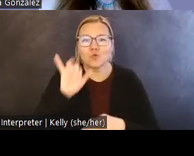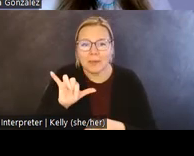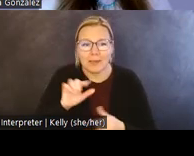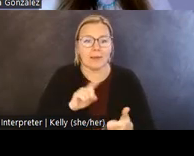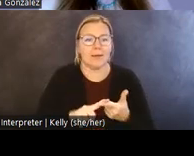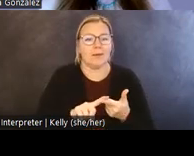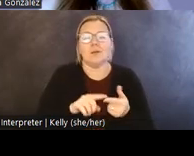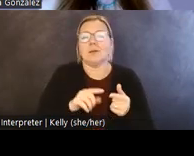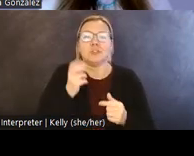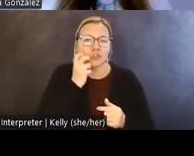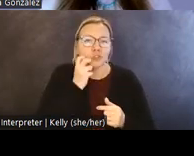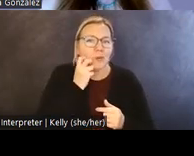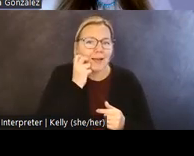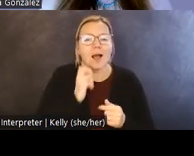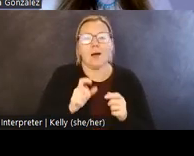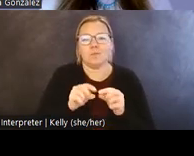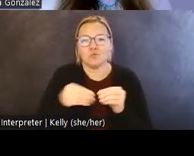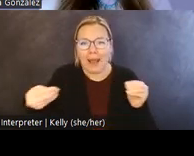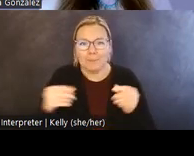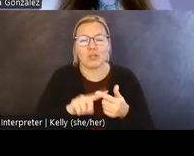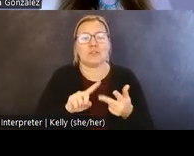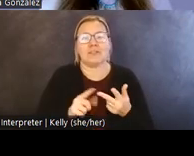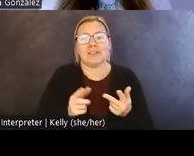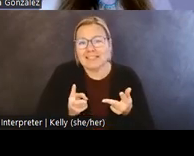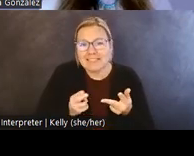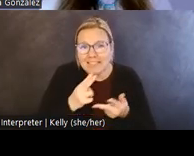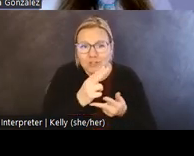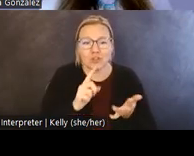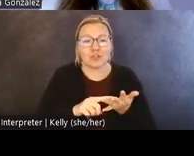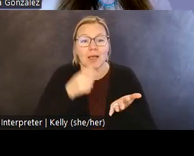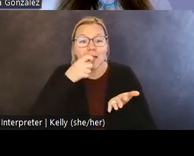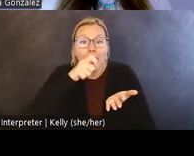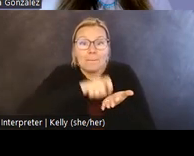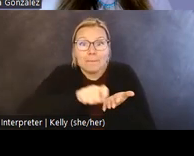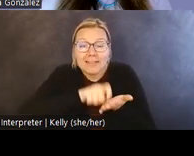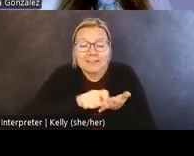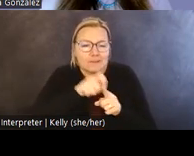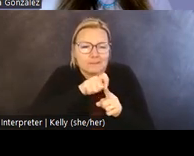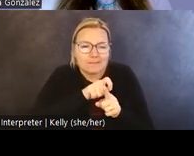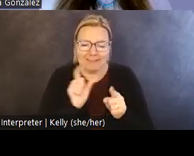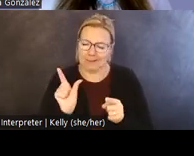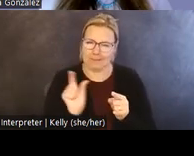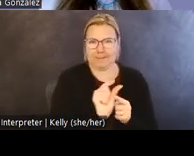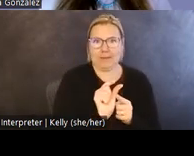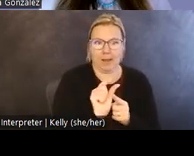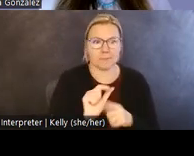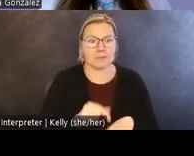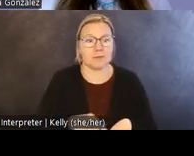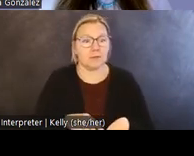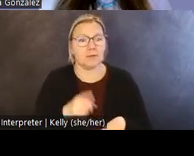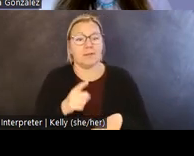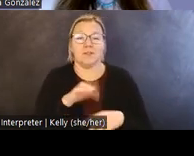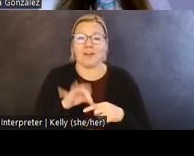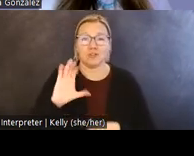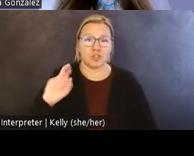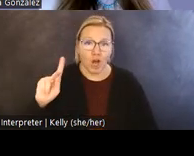child-sized pairs of scissors, still sharpened pencils worn down until they were but nubs, slivers of chalk,